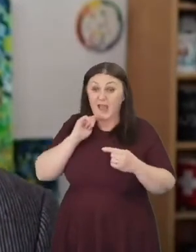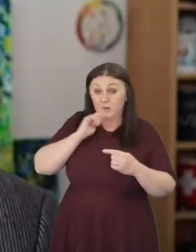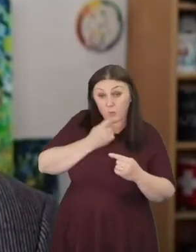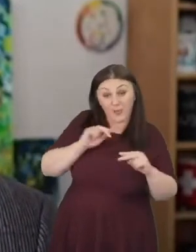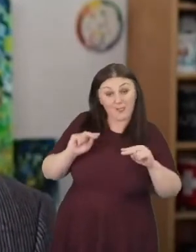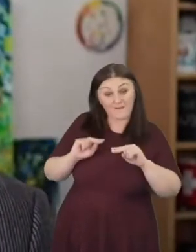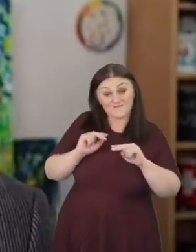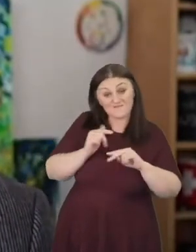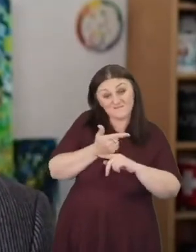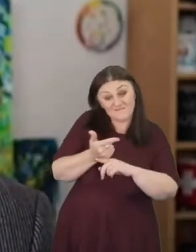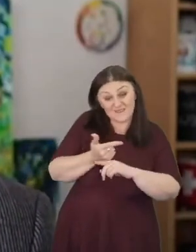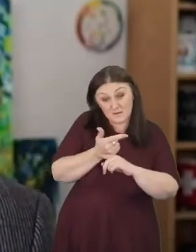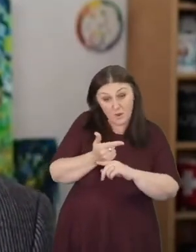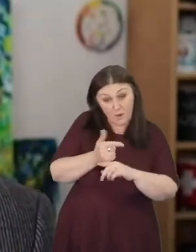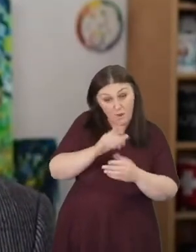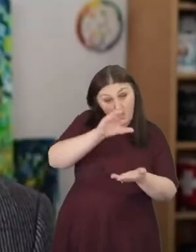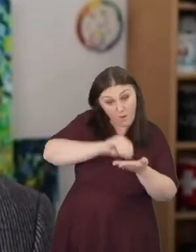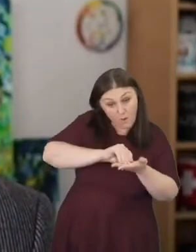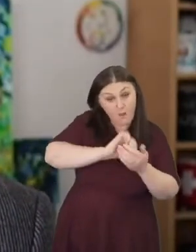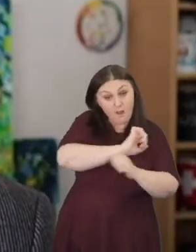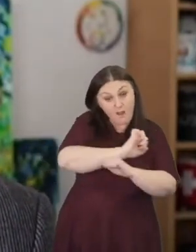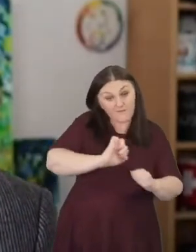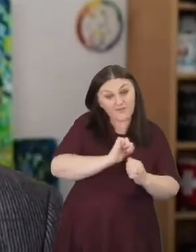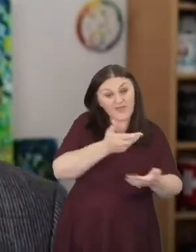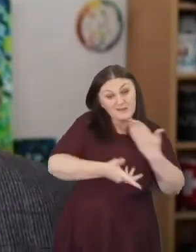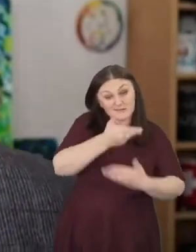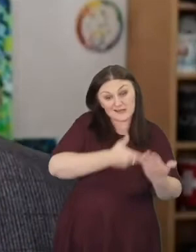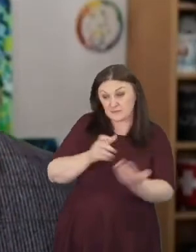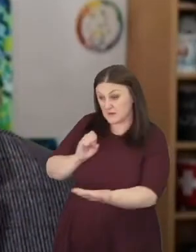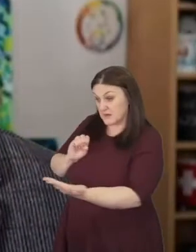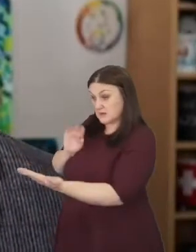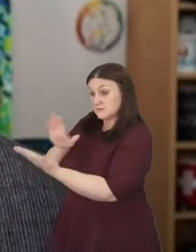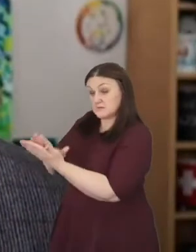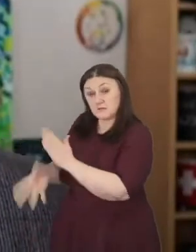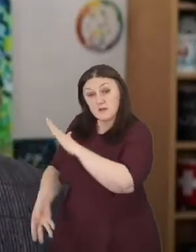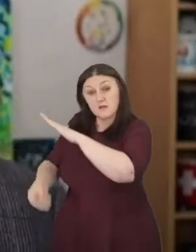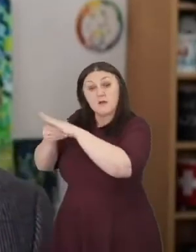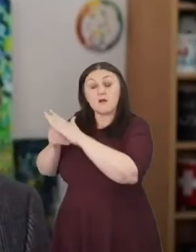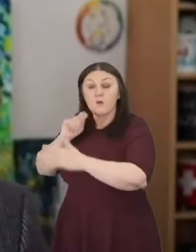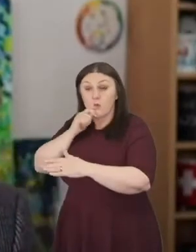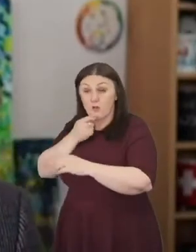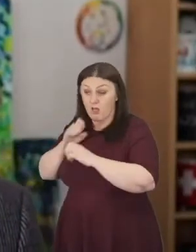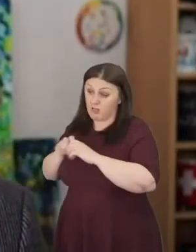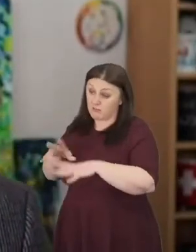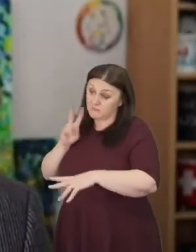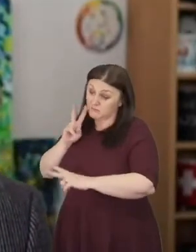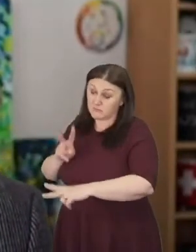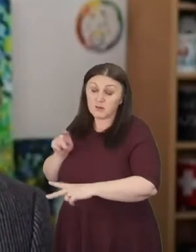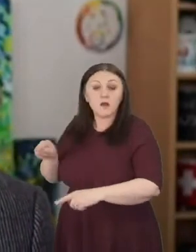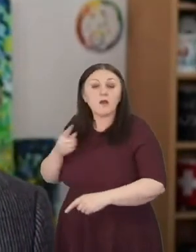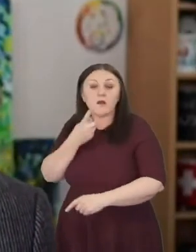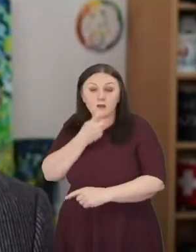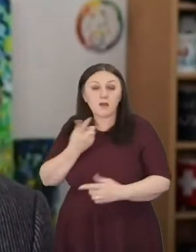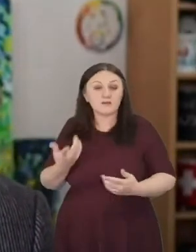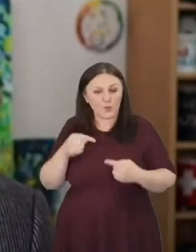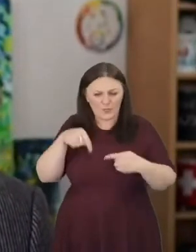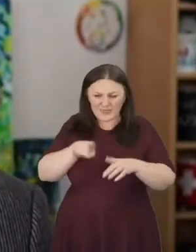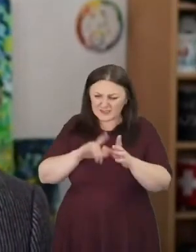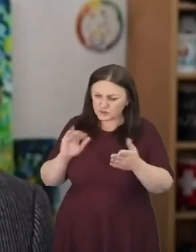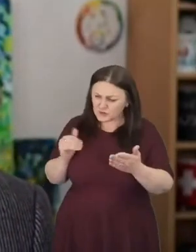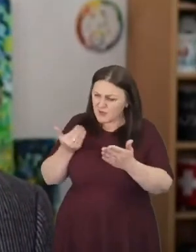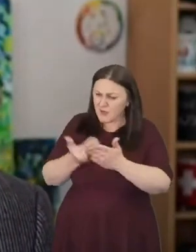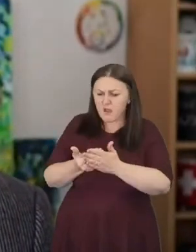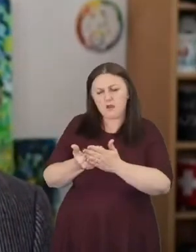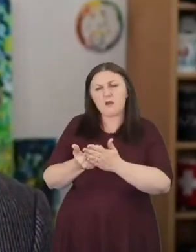be accompanying this reflection. All in all I think in the year that we've just gone through it's been a huge privilege